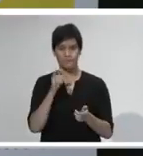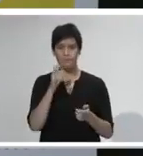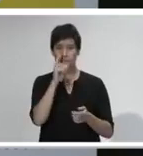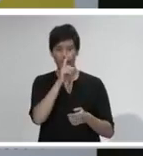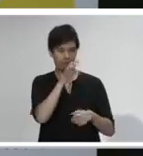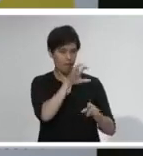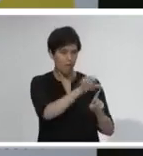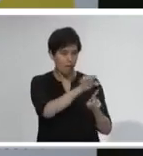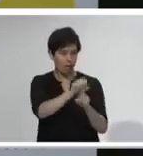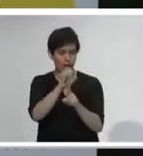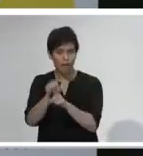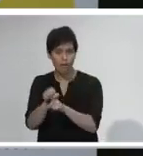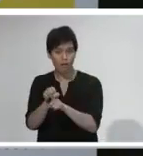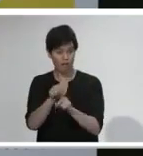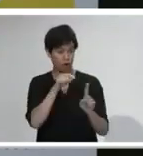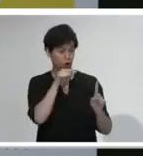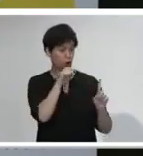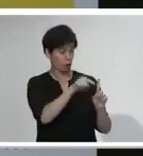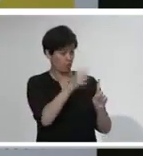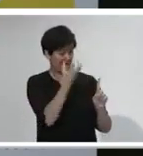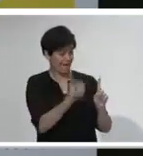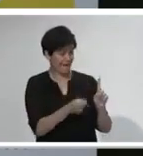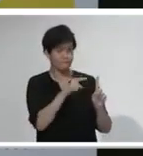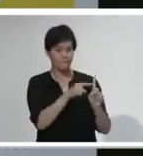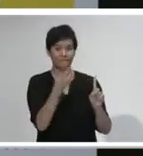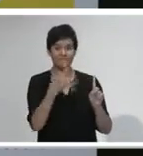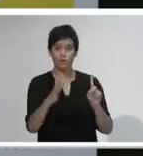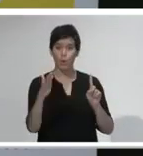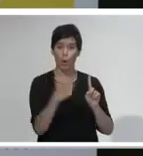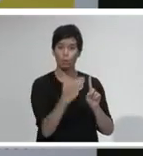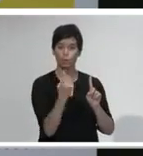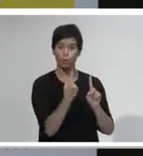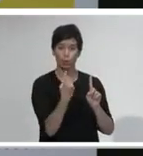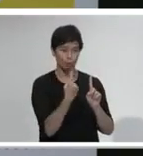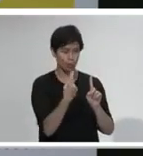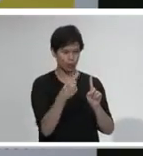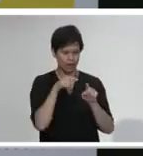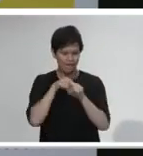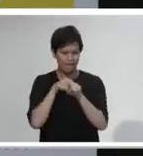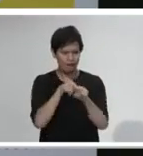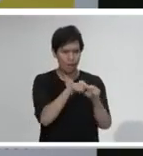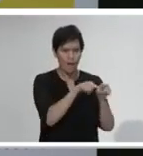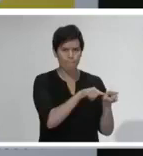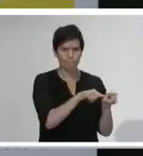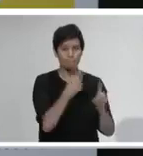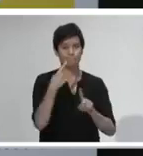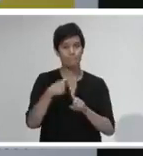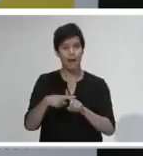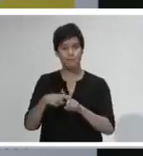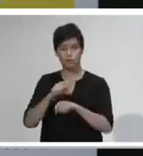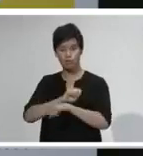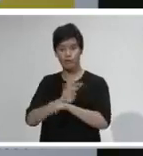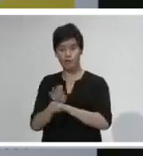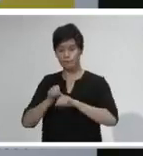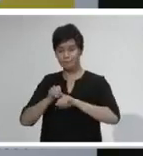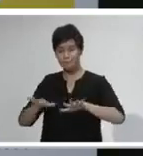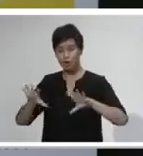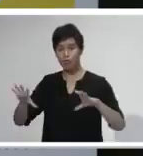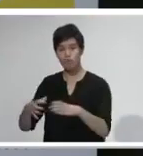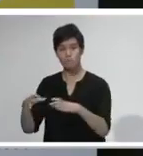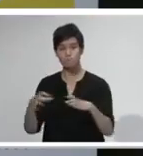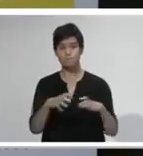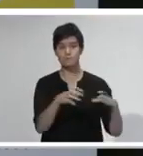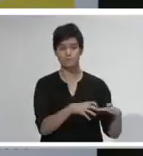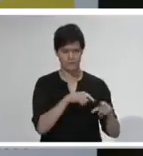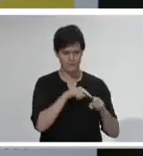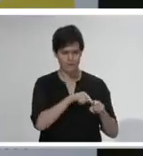close contacts, and investigating any clusters over the last couple of months in New Zealand. They've been working around the clock